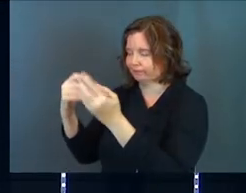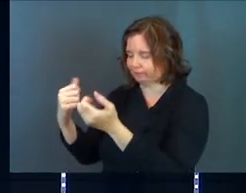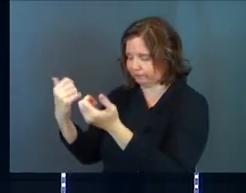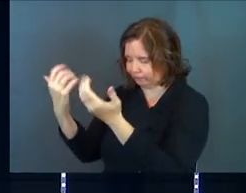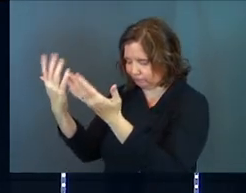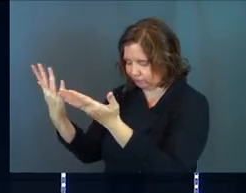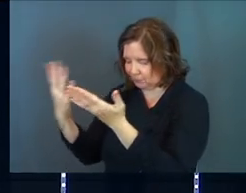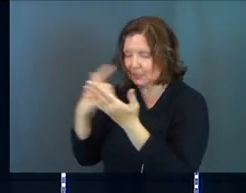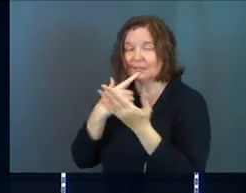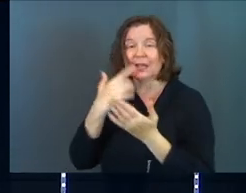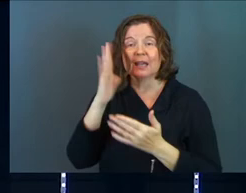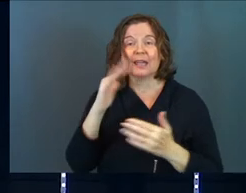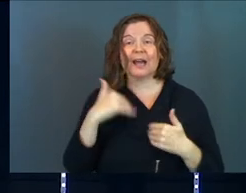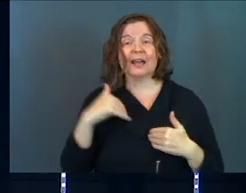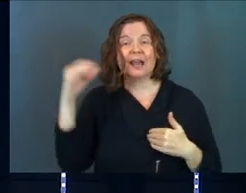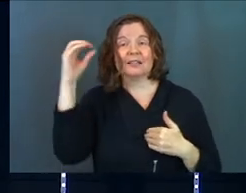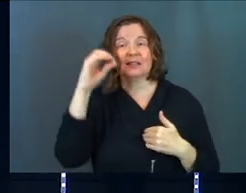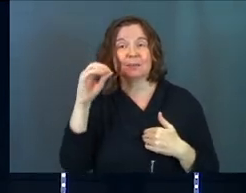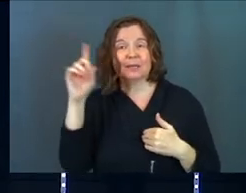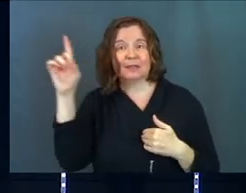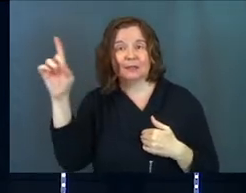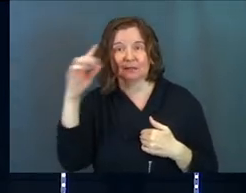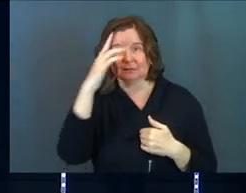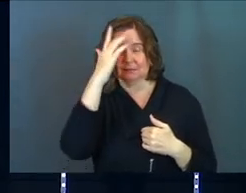It's saying God has an opinion.